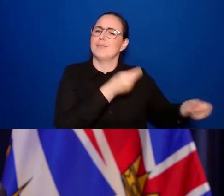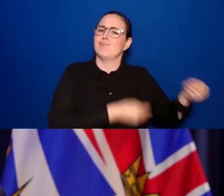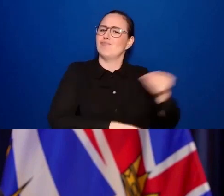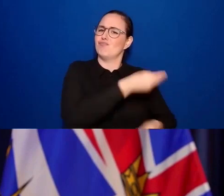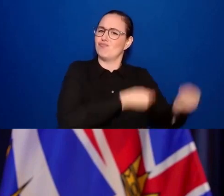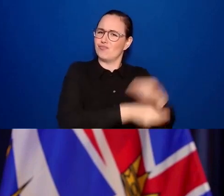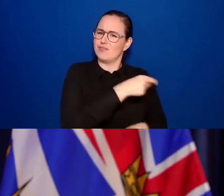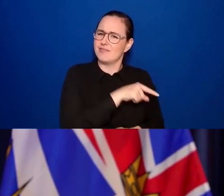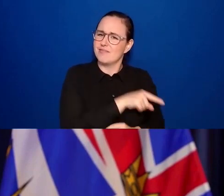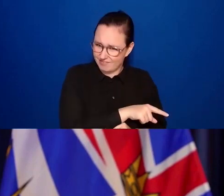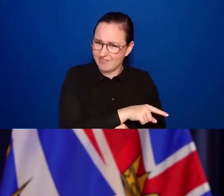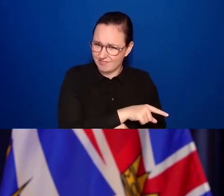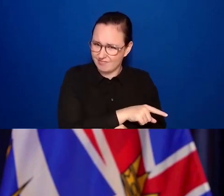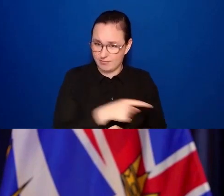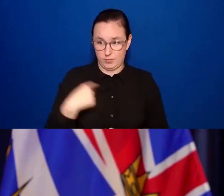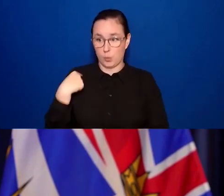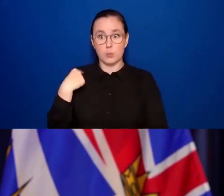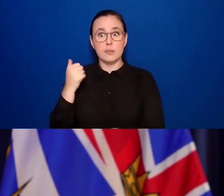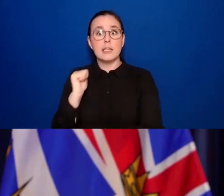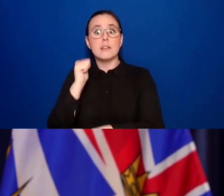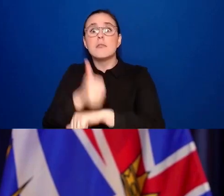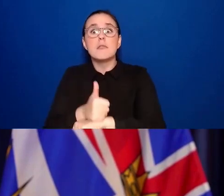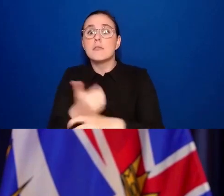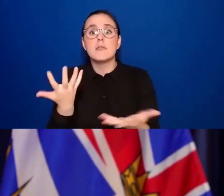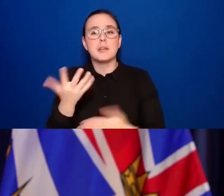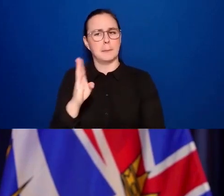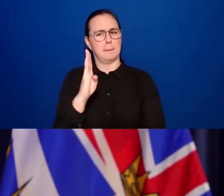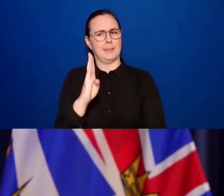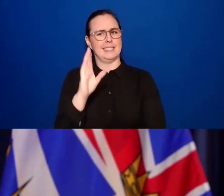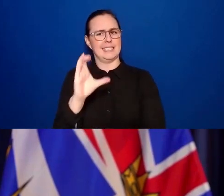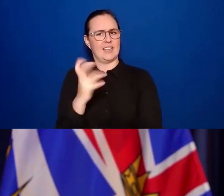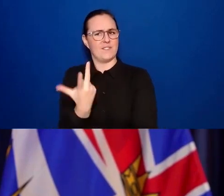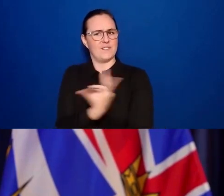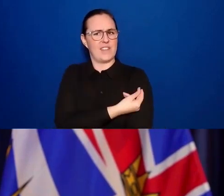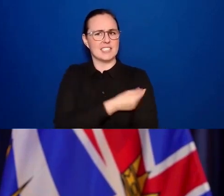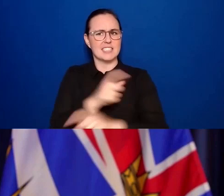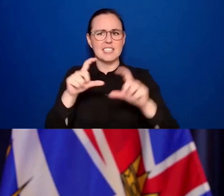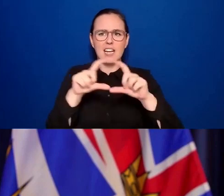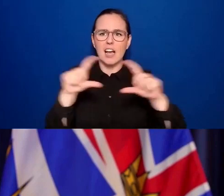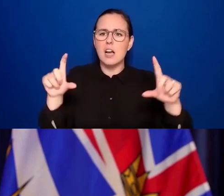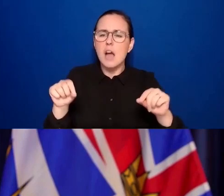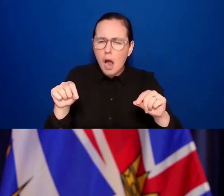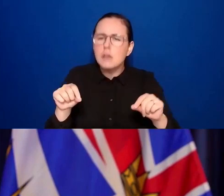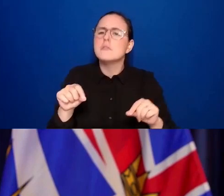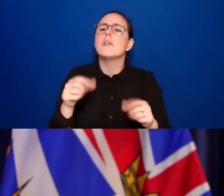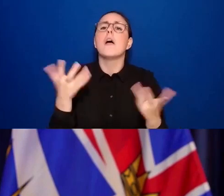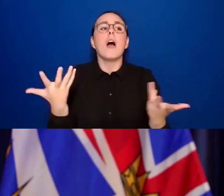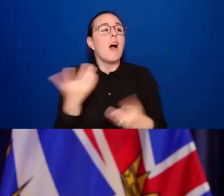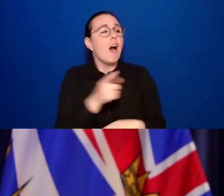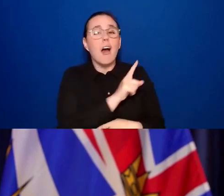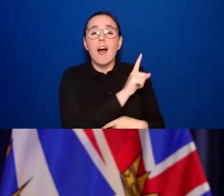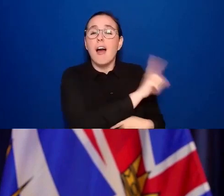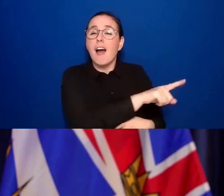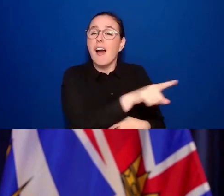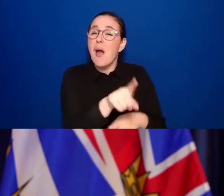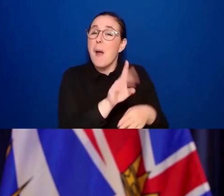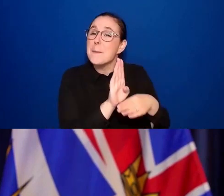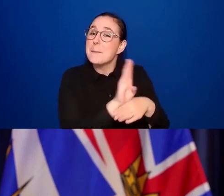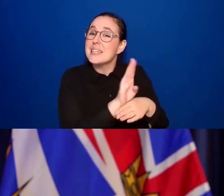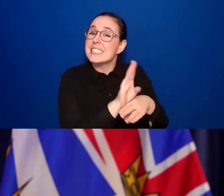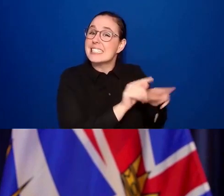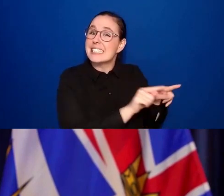will allow us to ensure ensure that those non-essential businesses that have been adversely affected by lockdowns and